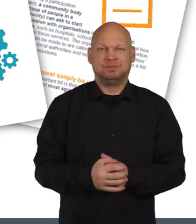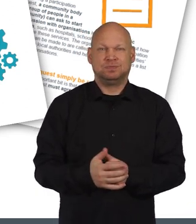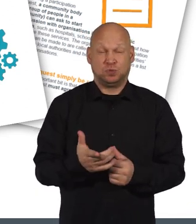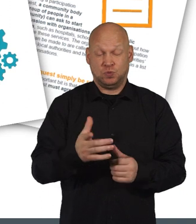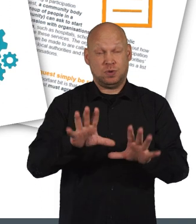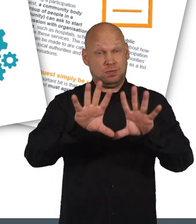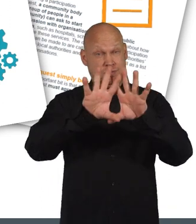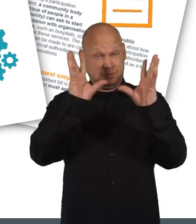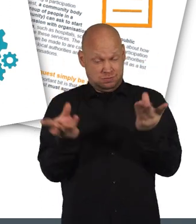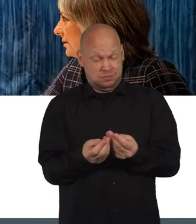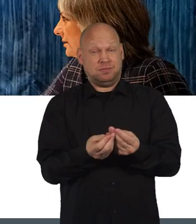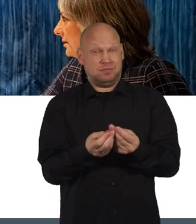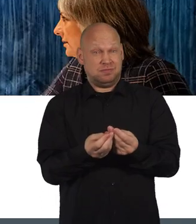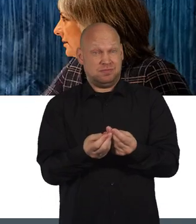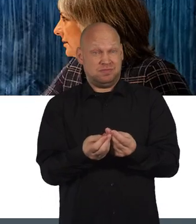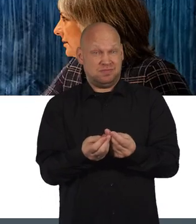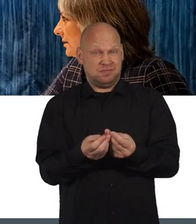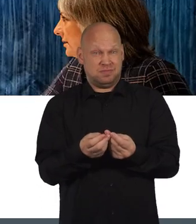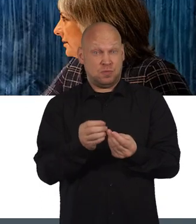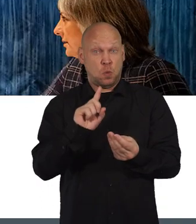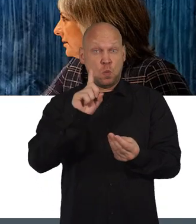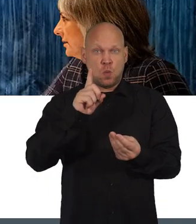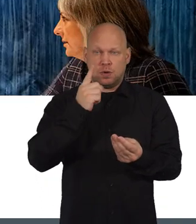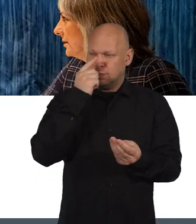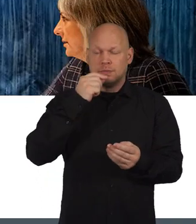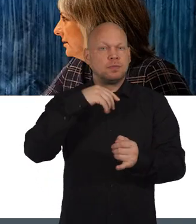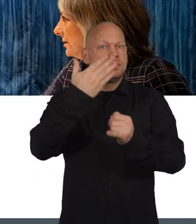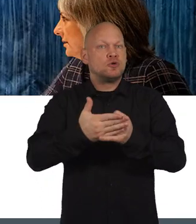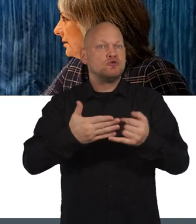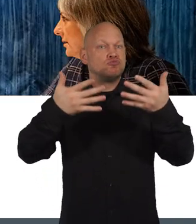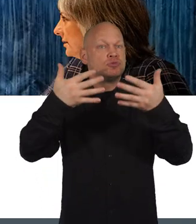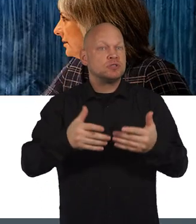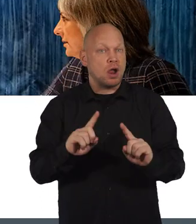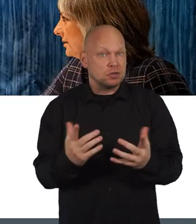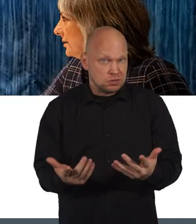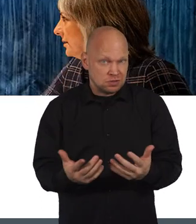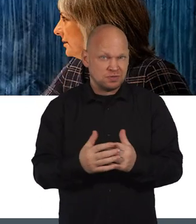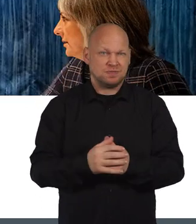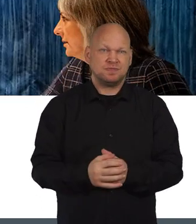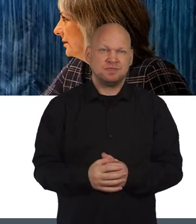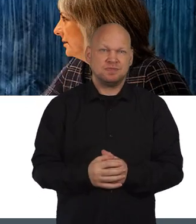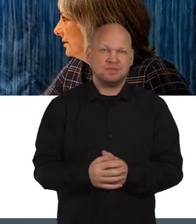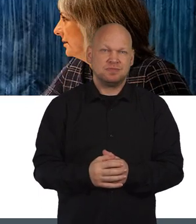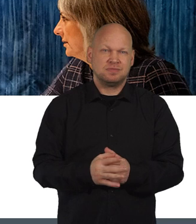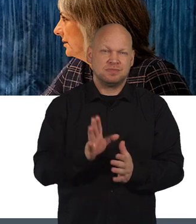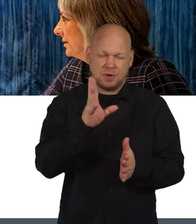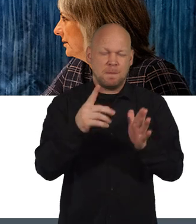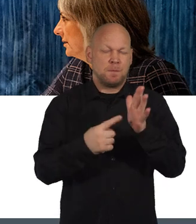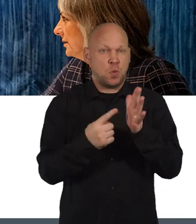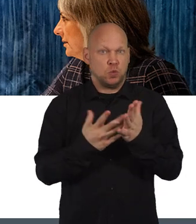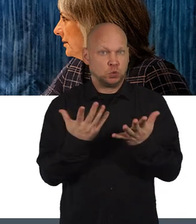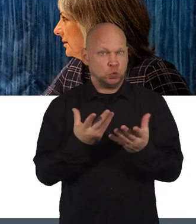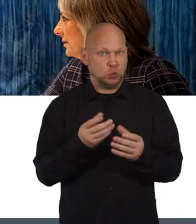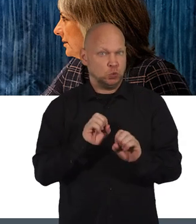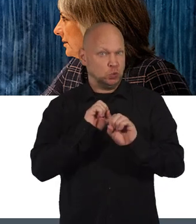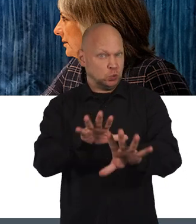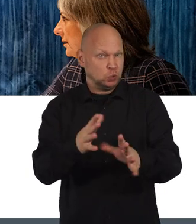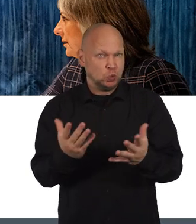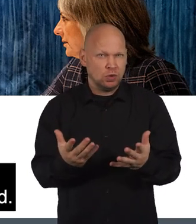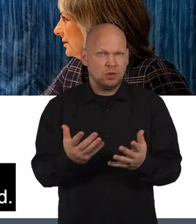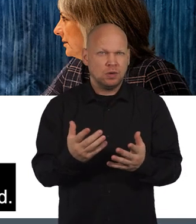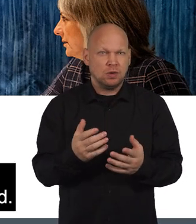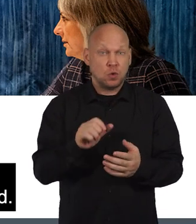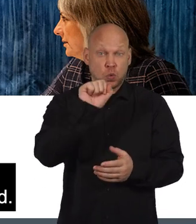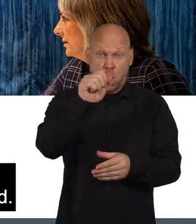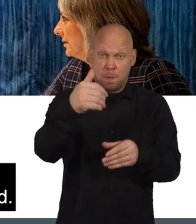So at the end of all this, what is likely to be the end result? It is important to say that just